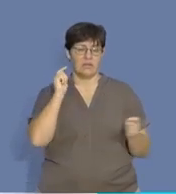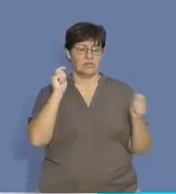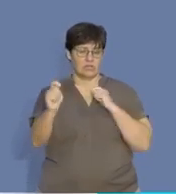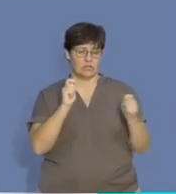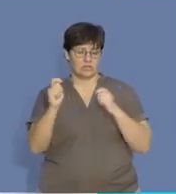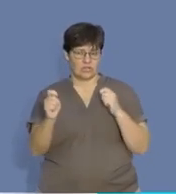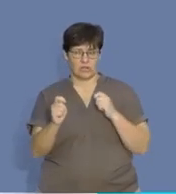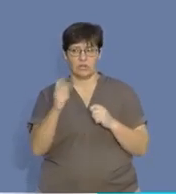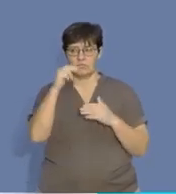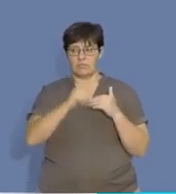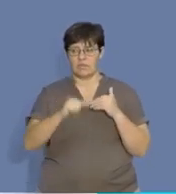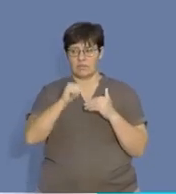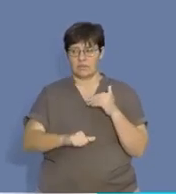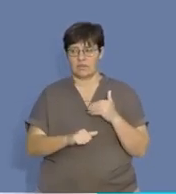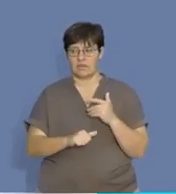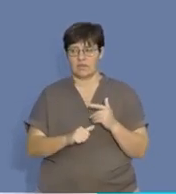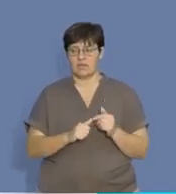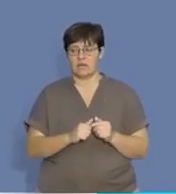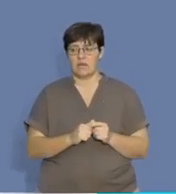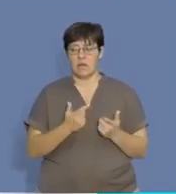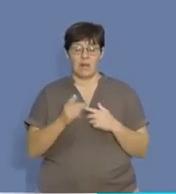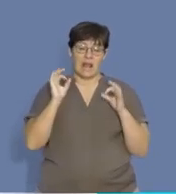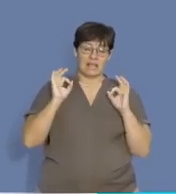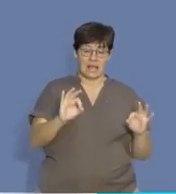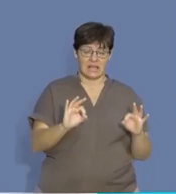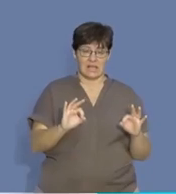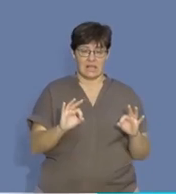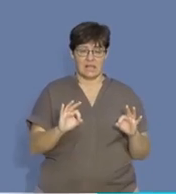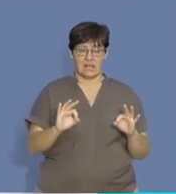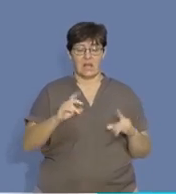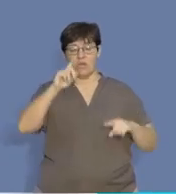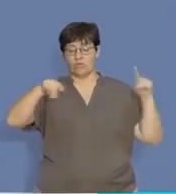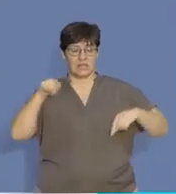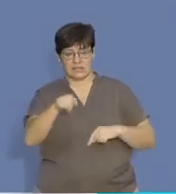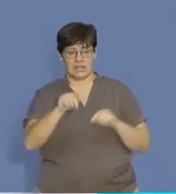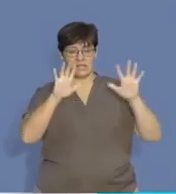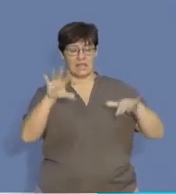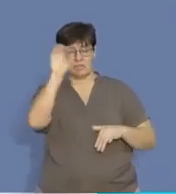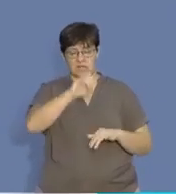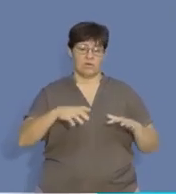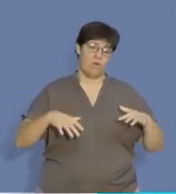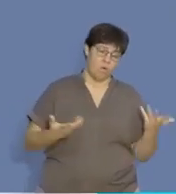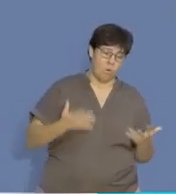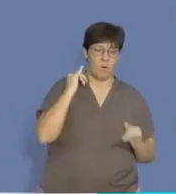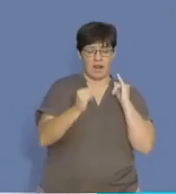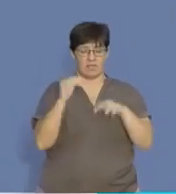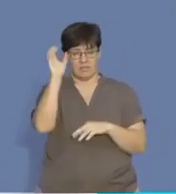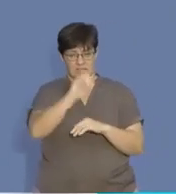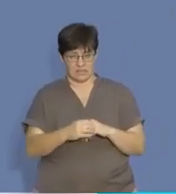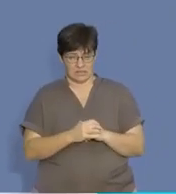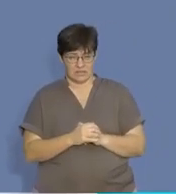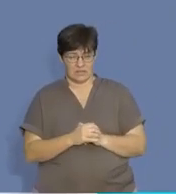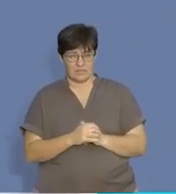which changes after every two months. So, I'm not going to now tell you exactly the rate is sitting at 10%, 10 or